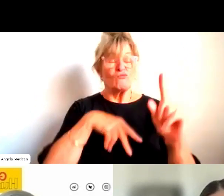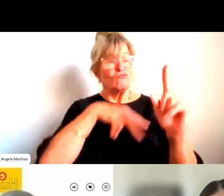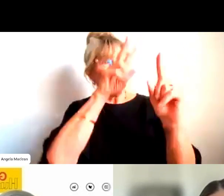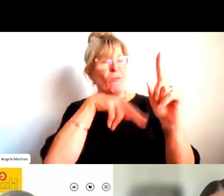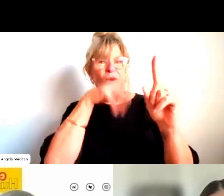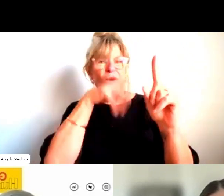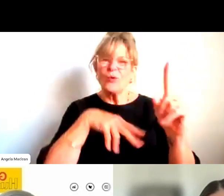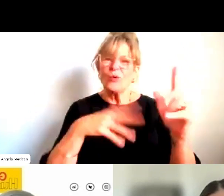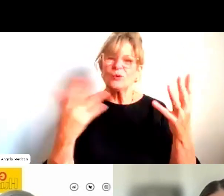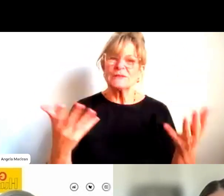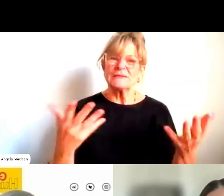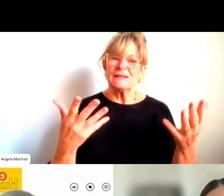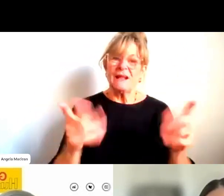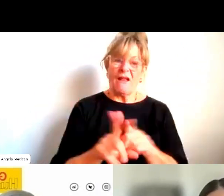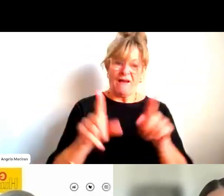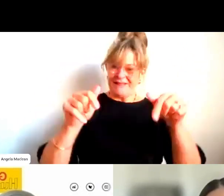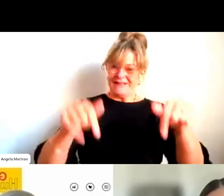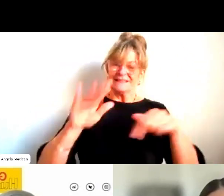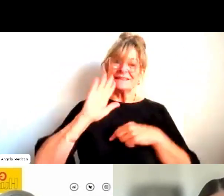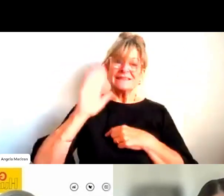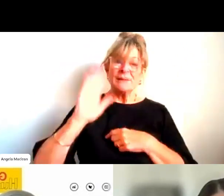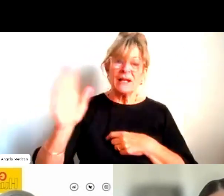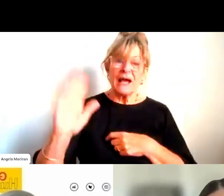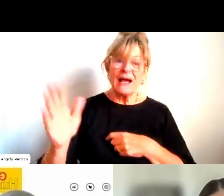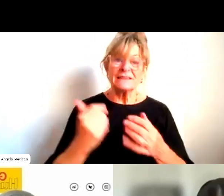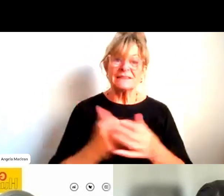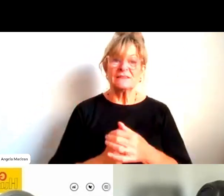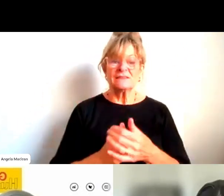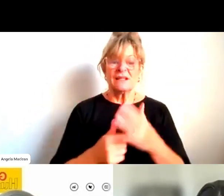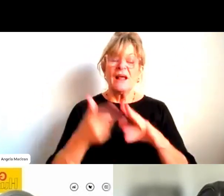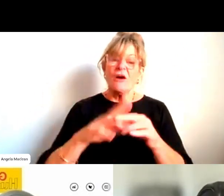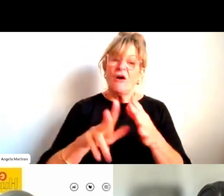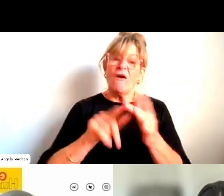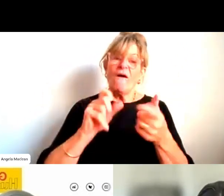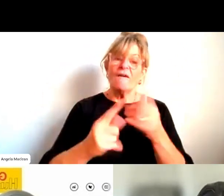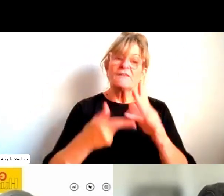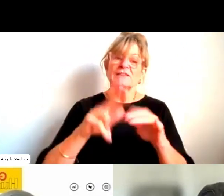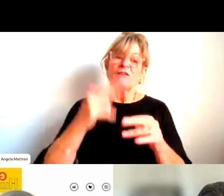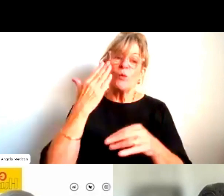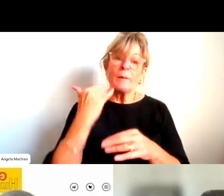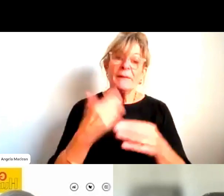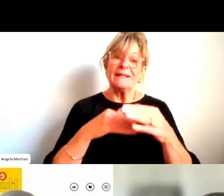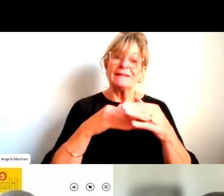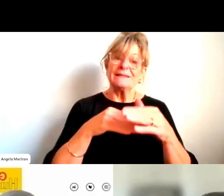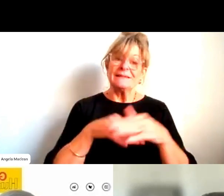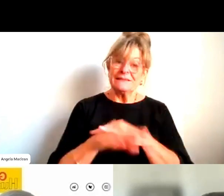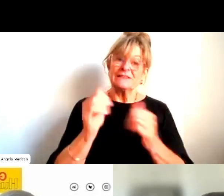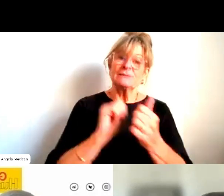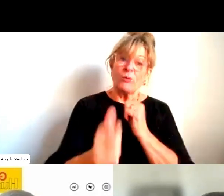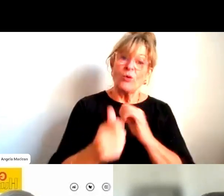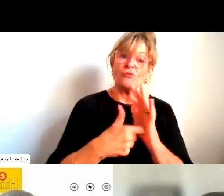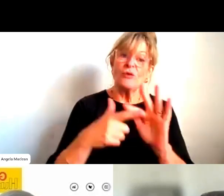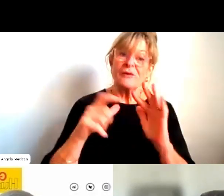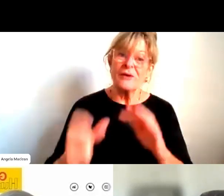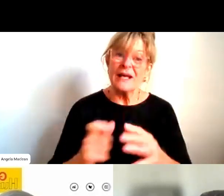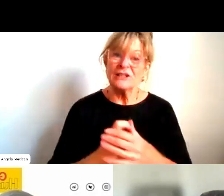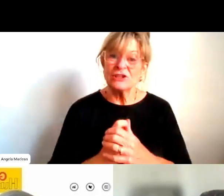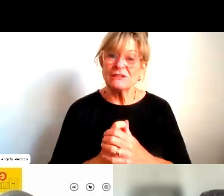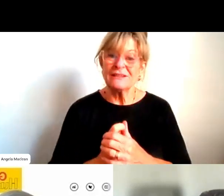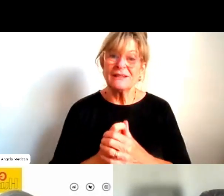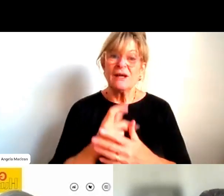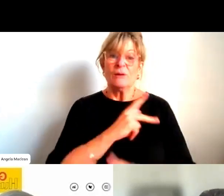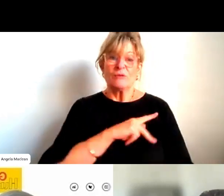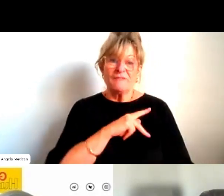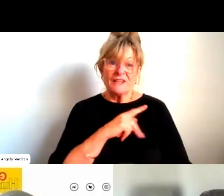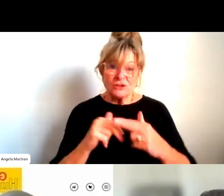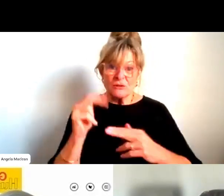these seminars are, like the Office for Women in Sport and Recreation is doing. think that's really important. Mentoring, professional development and